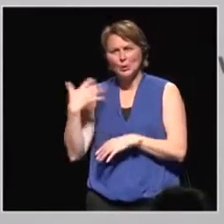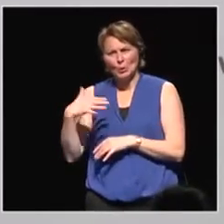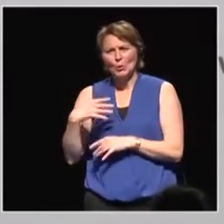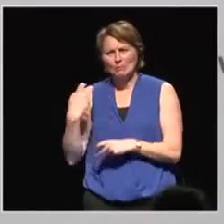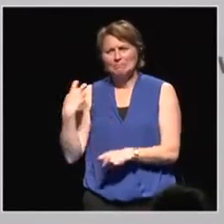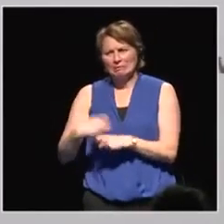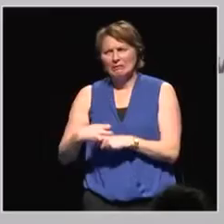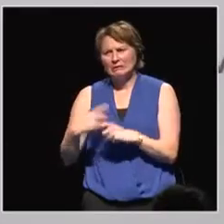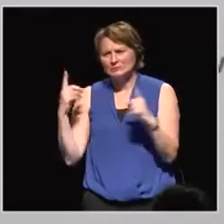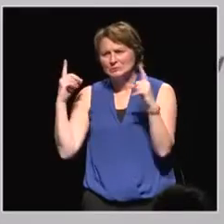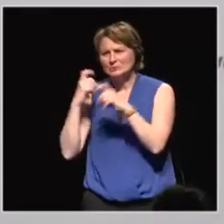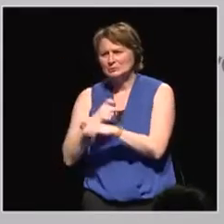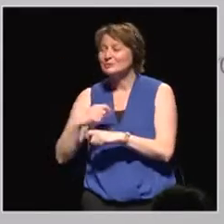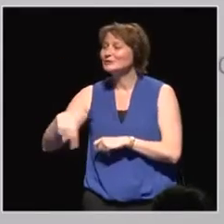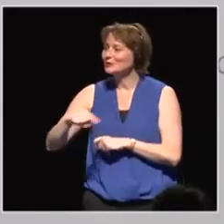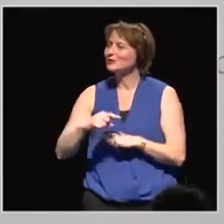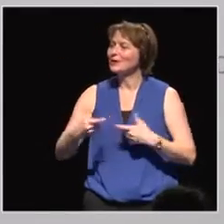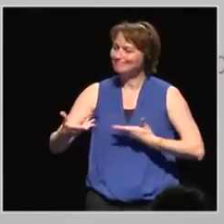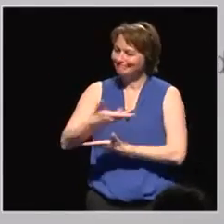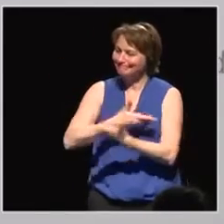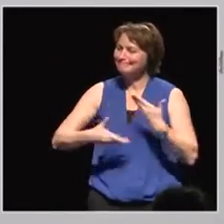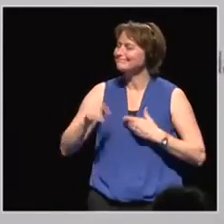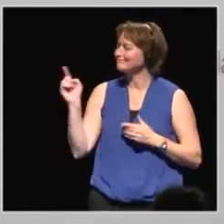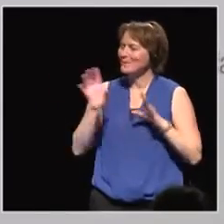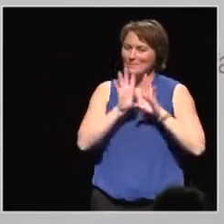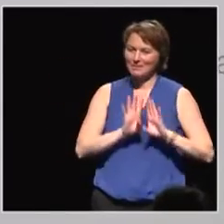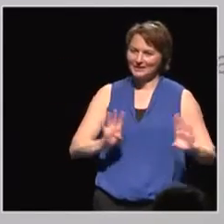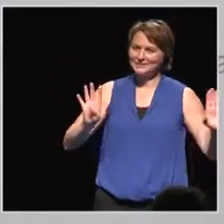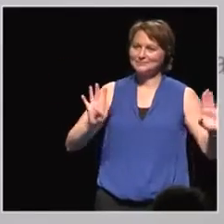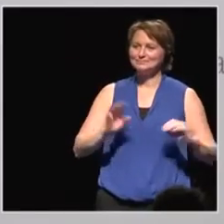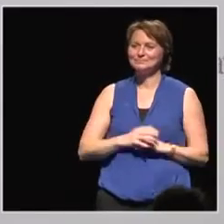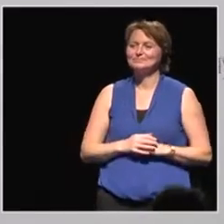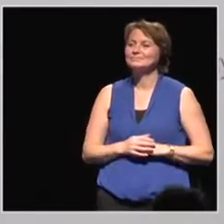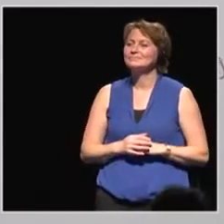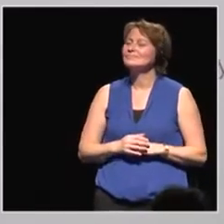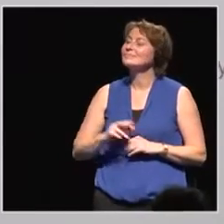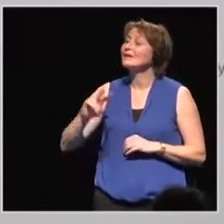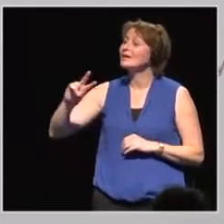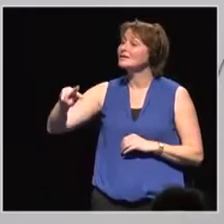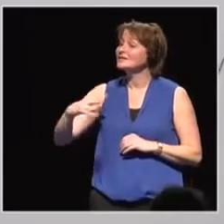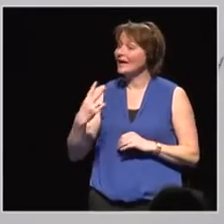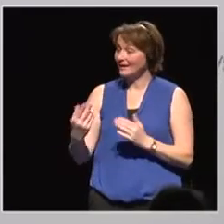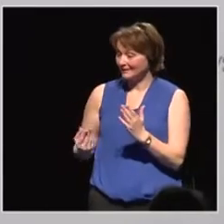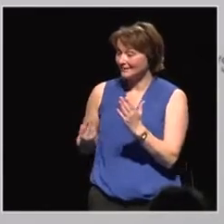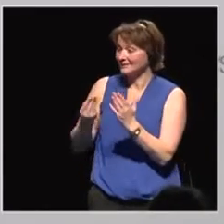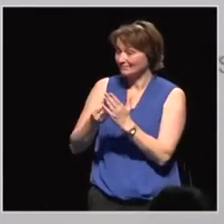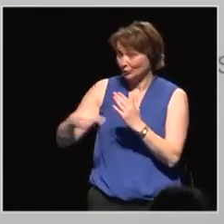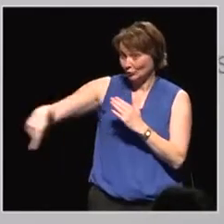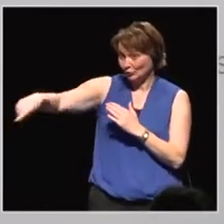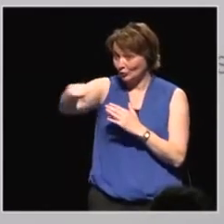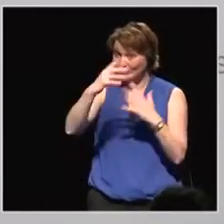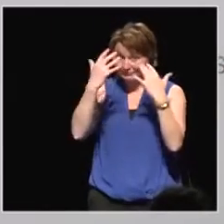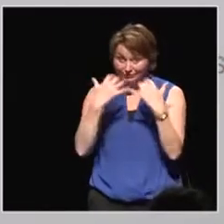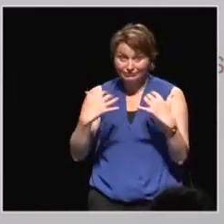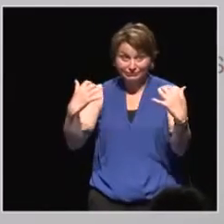what we are going to discuss now with the panel. So the second contribution we would like to have from you is